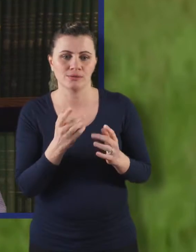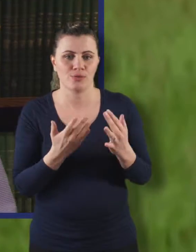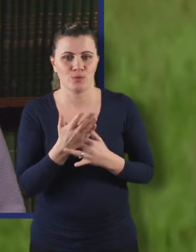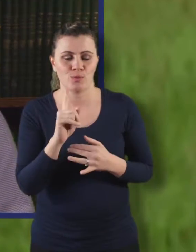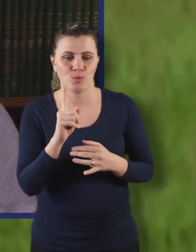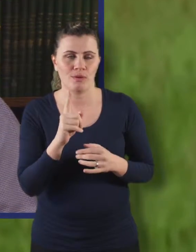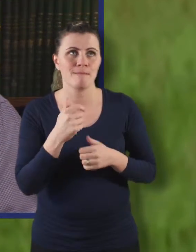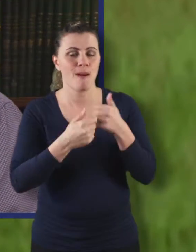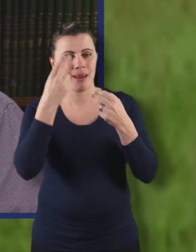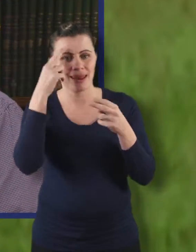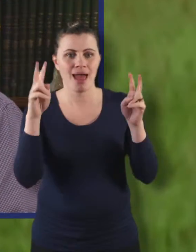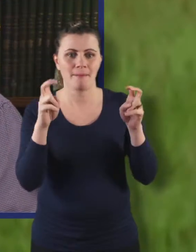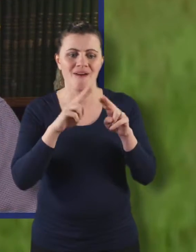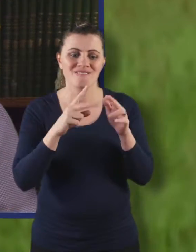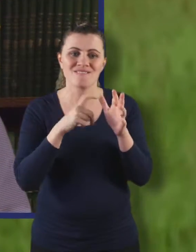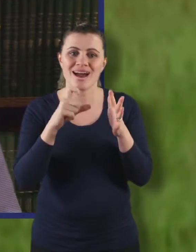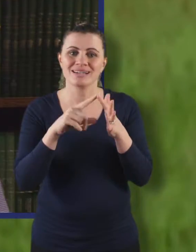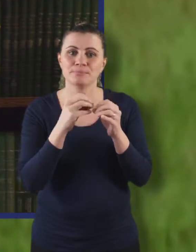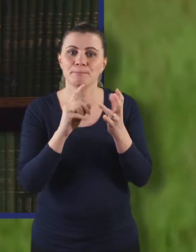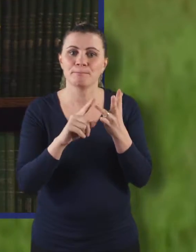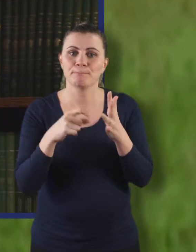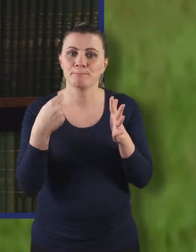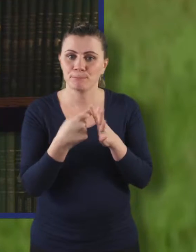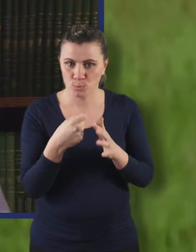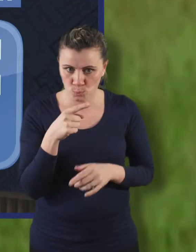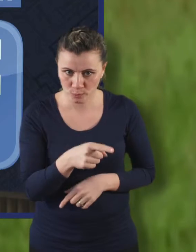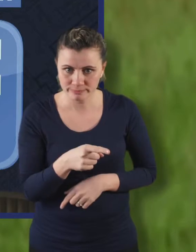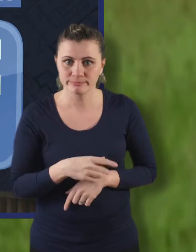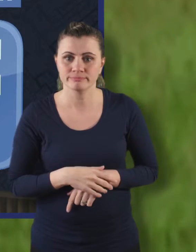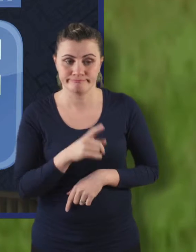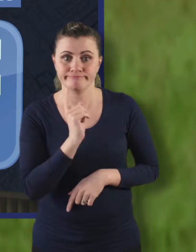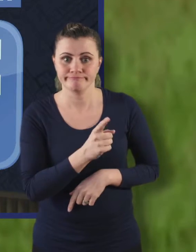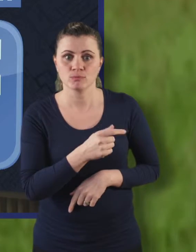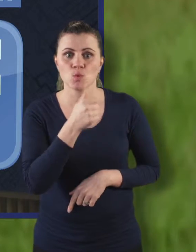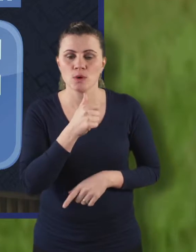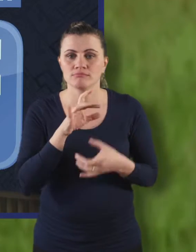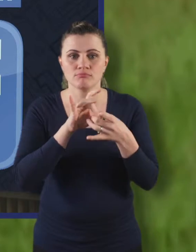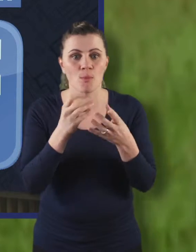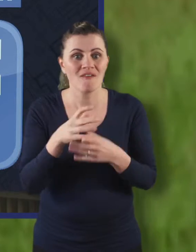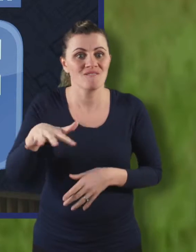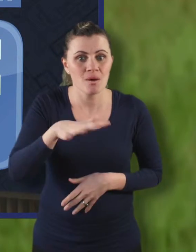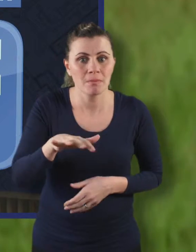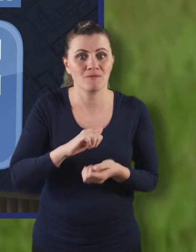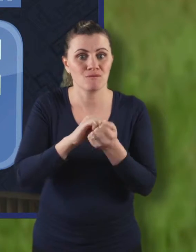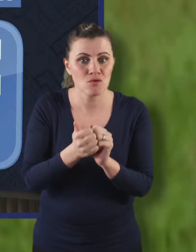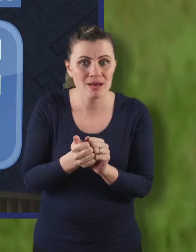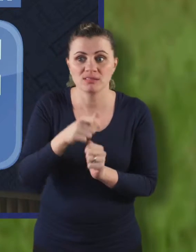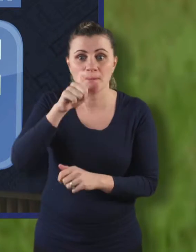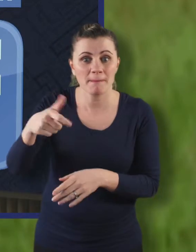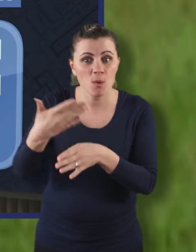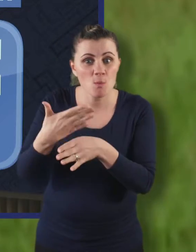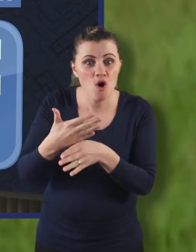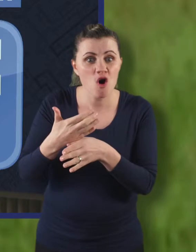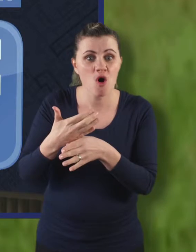allow you to engage in social networking. The most popular being Facebook. With Facebook, you can engage with family, friends, colleagues by